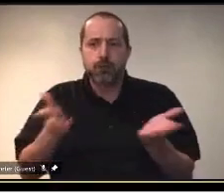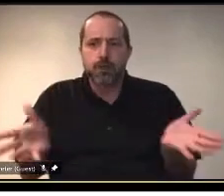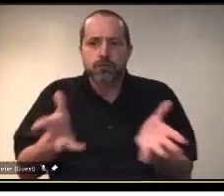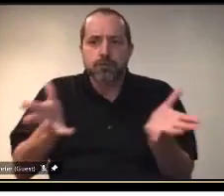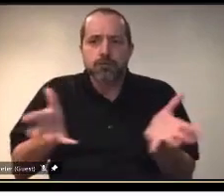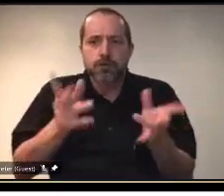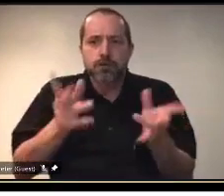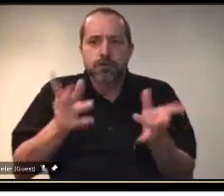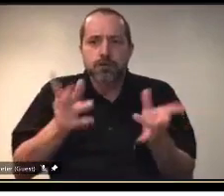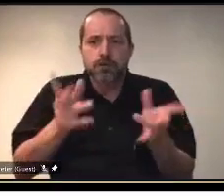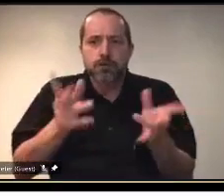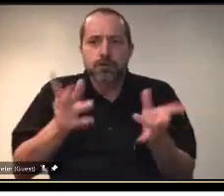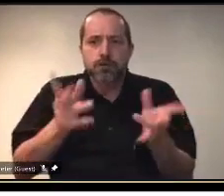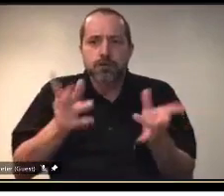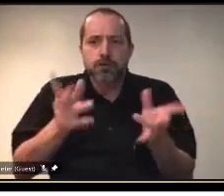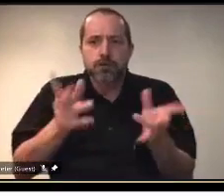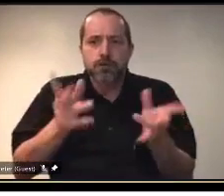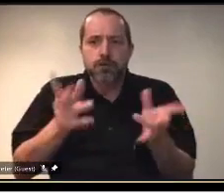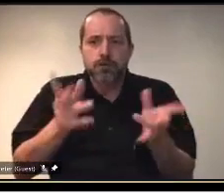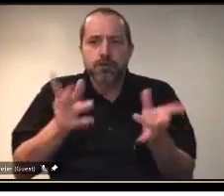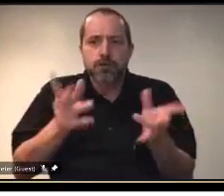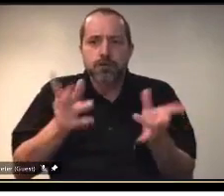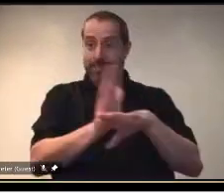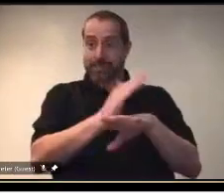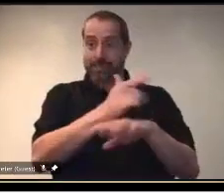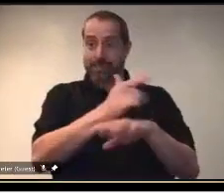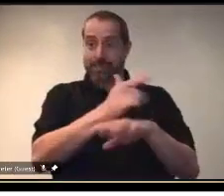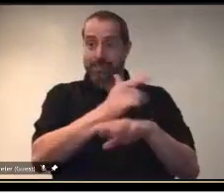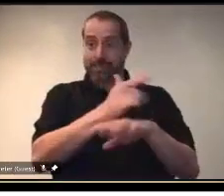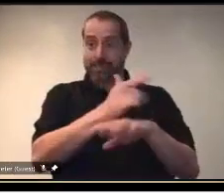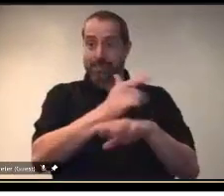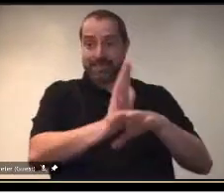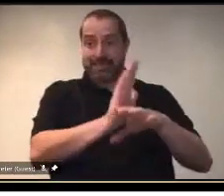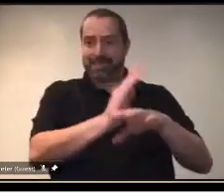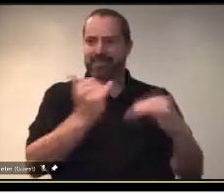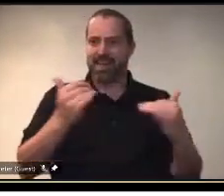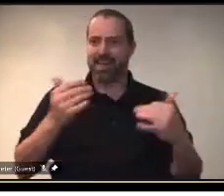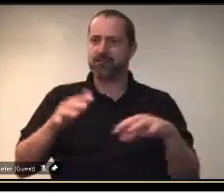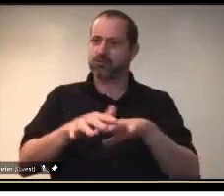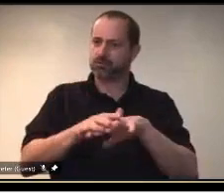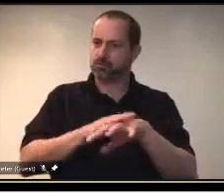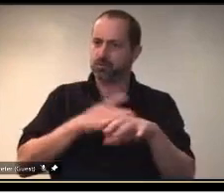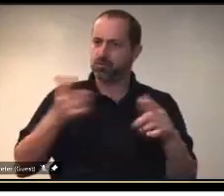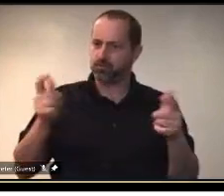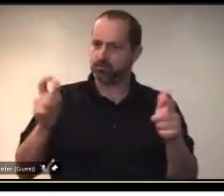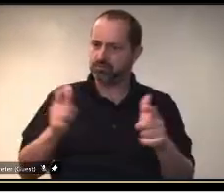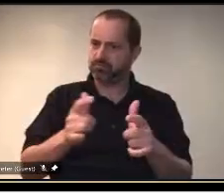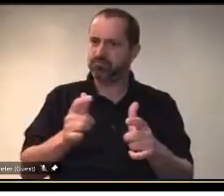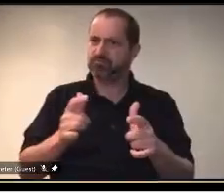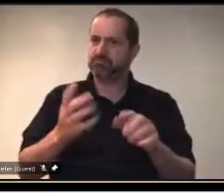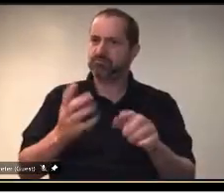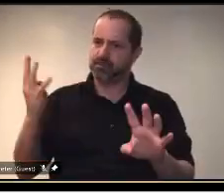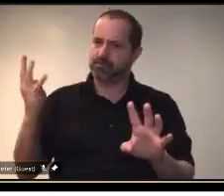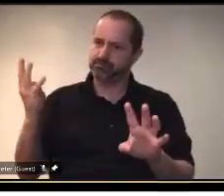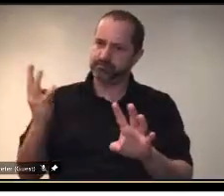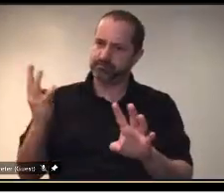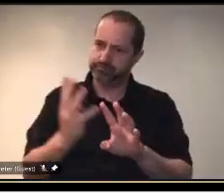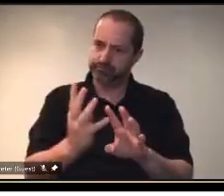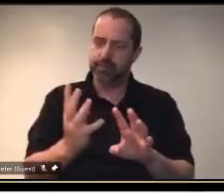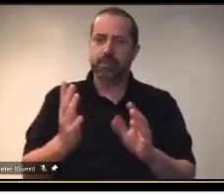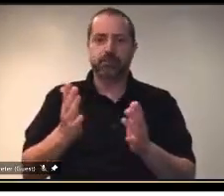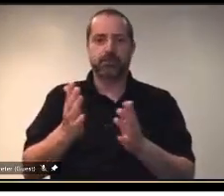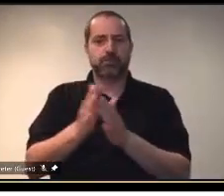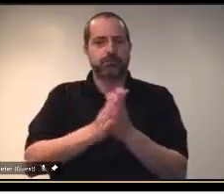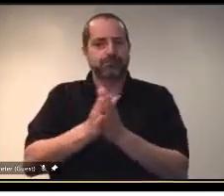slowdown in vaccination numbers of late and a lot of other jurisdictions are putting in incentives. So is that